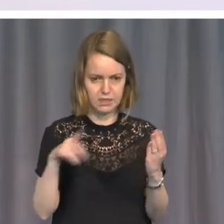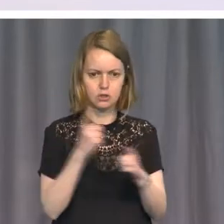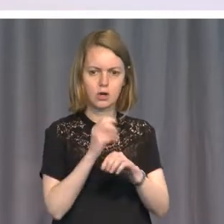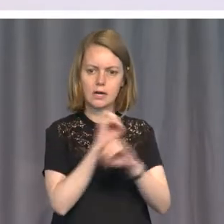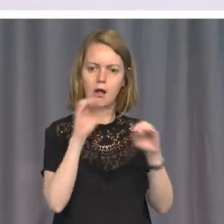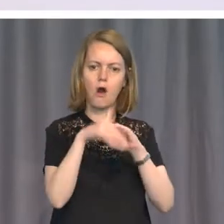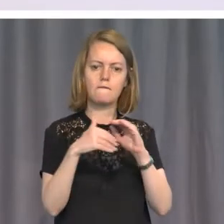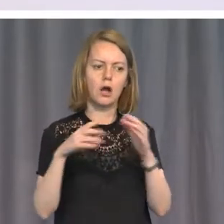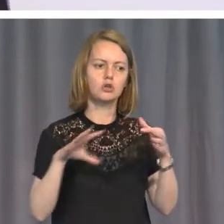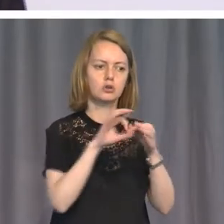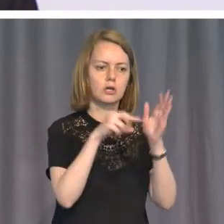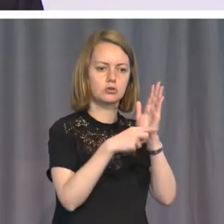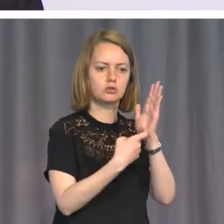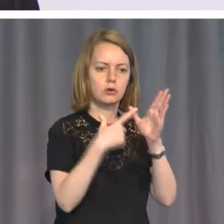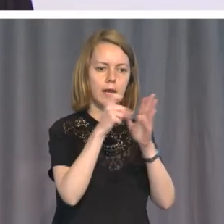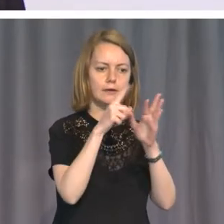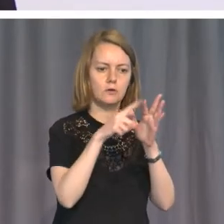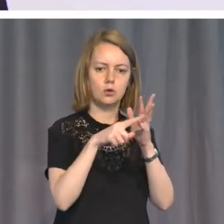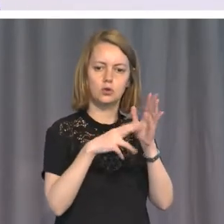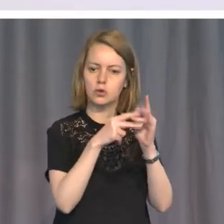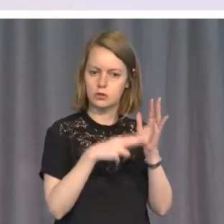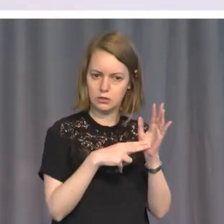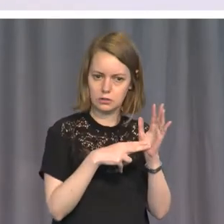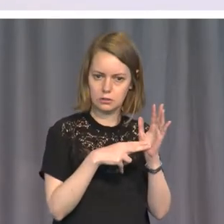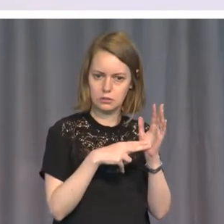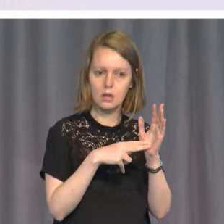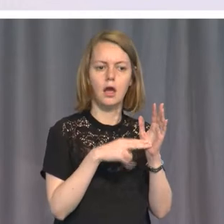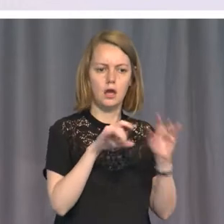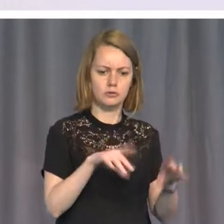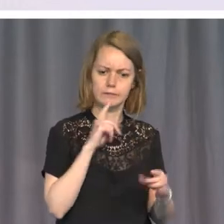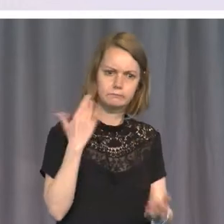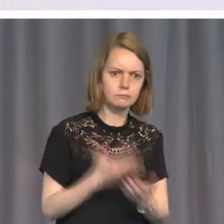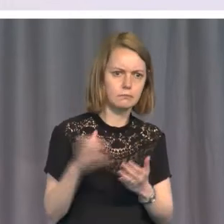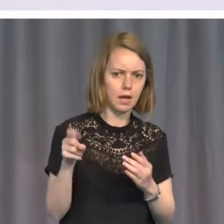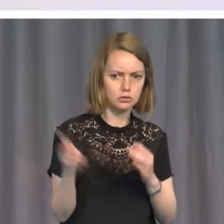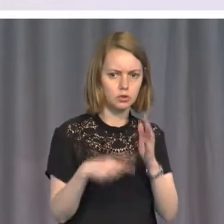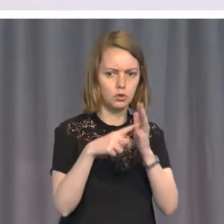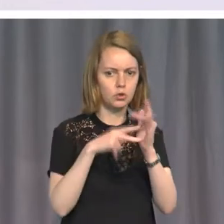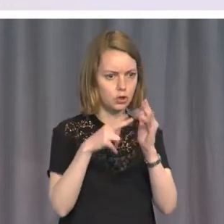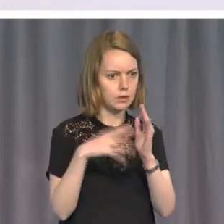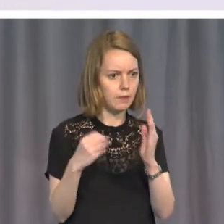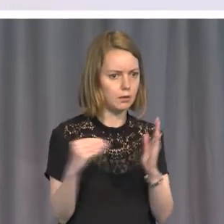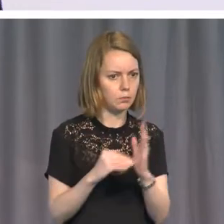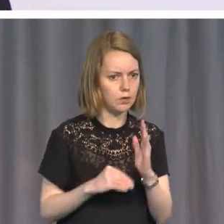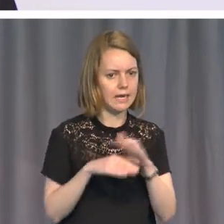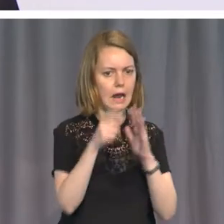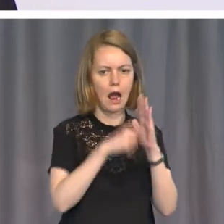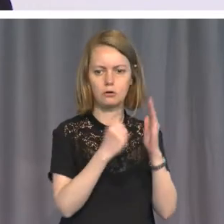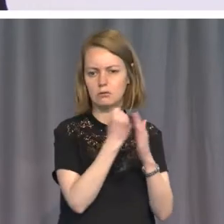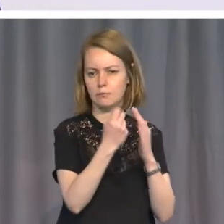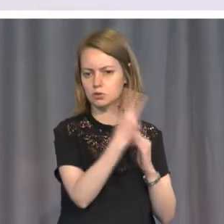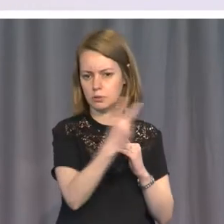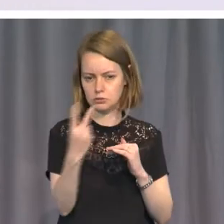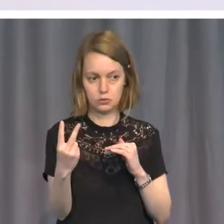and he insisted that that be added in Article 22, and at the prompting of Jessie Street, that they added